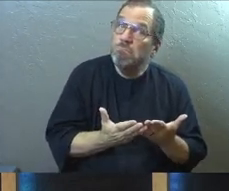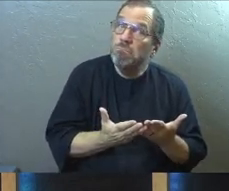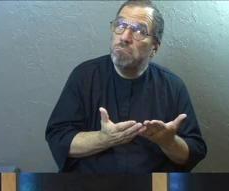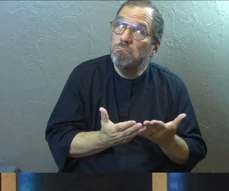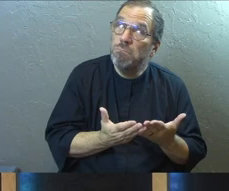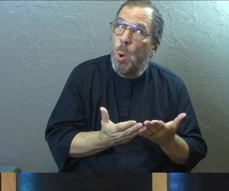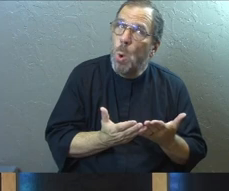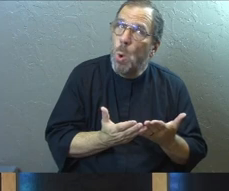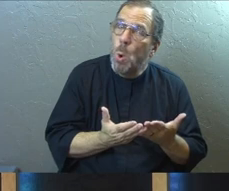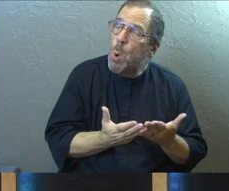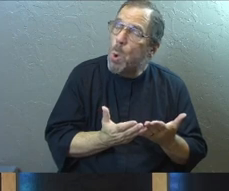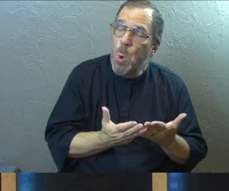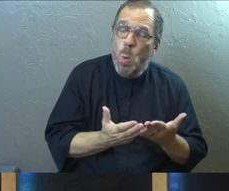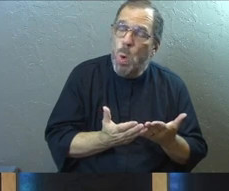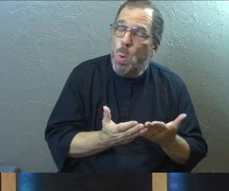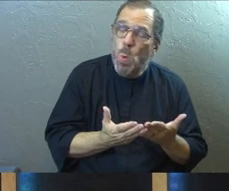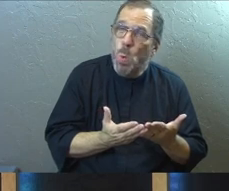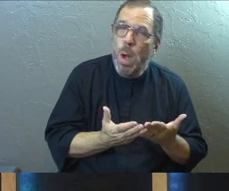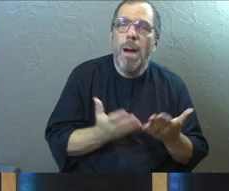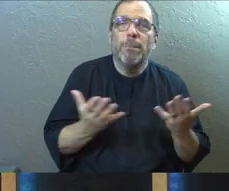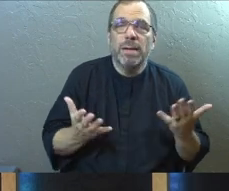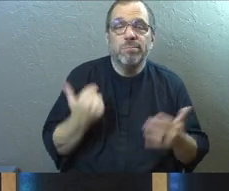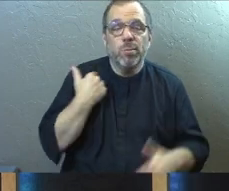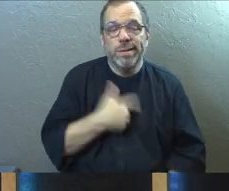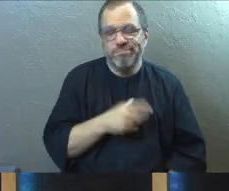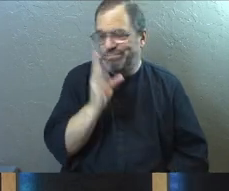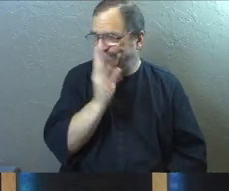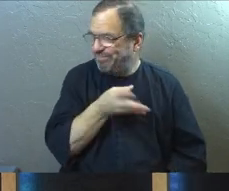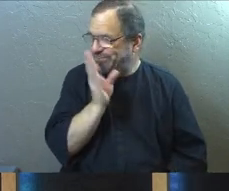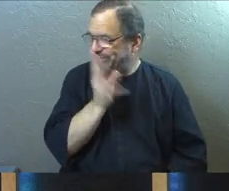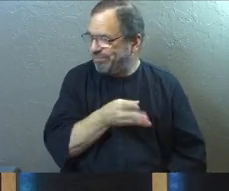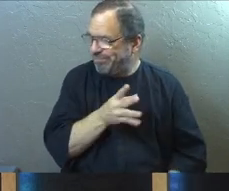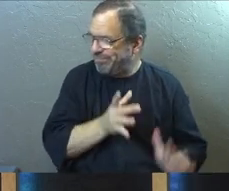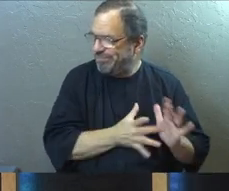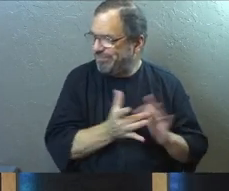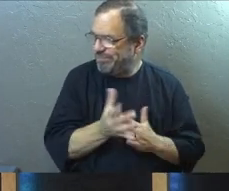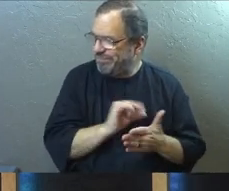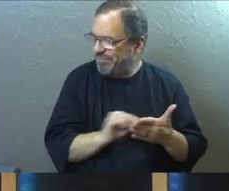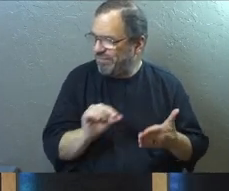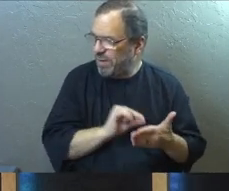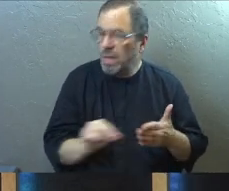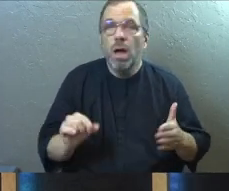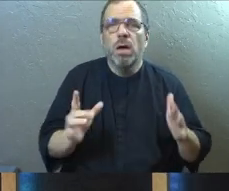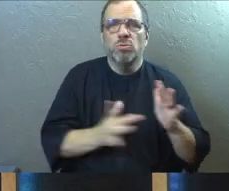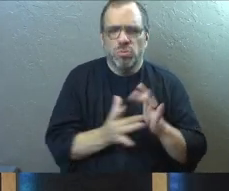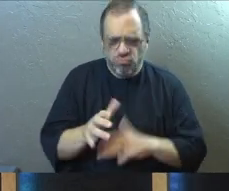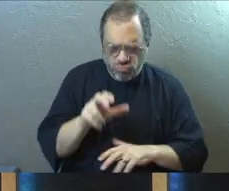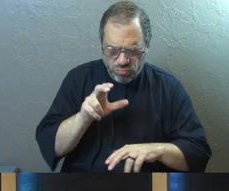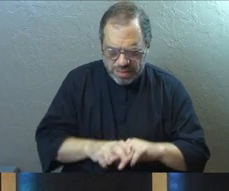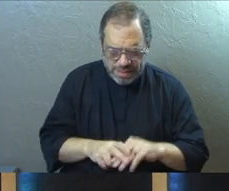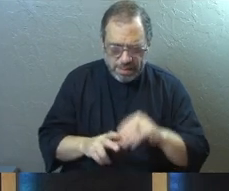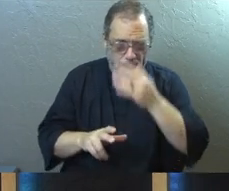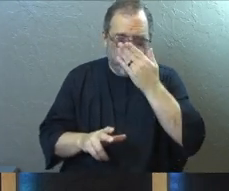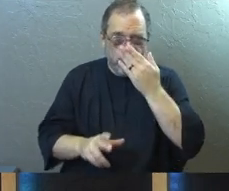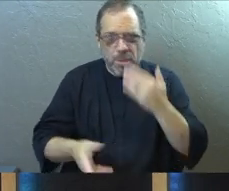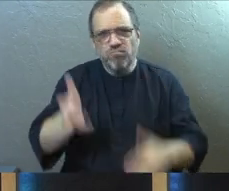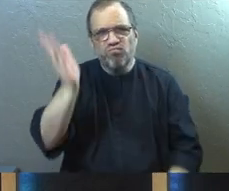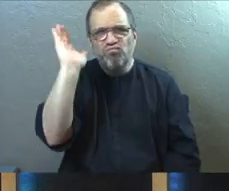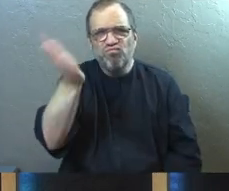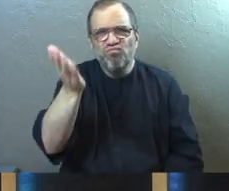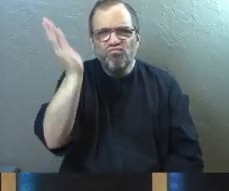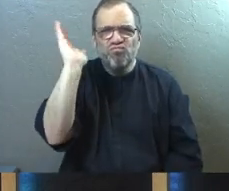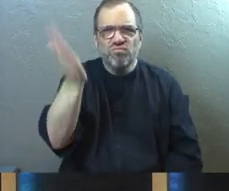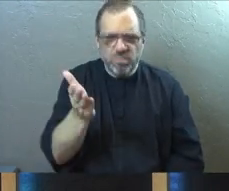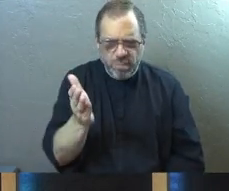It's kind of heavy, isn't it? But we do it. Jesus is sitting there and he slices right through the